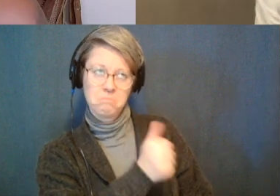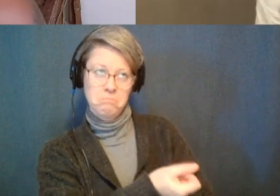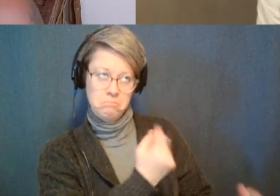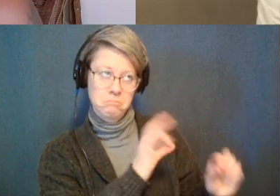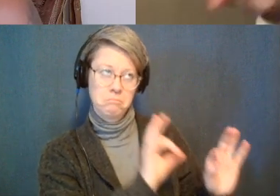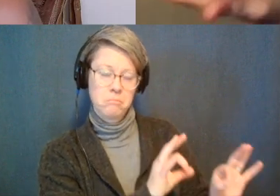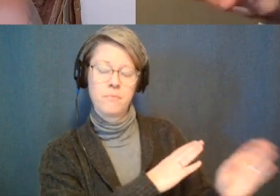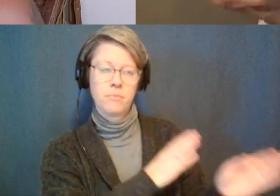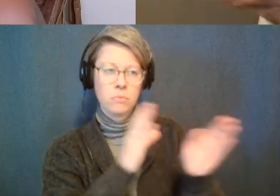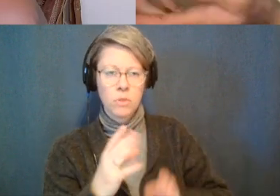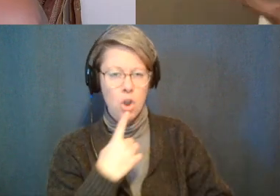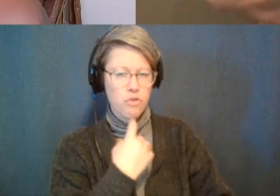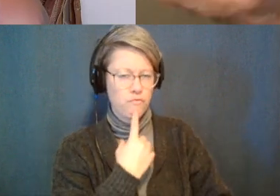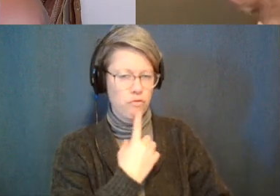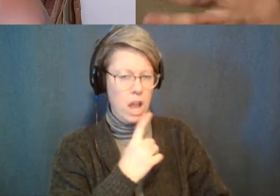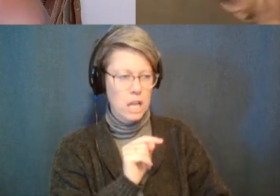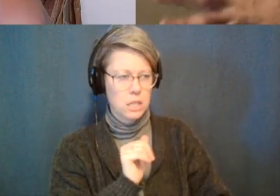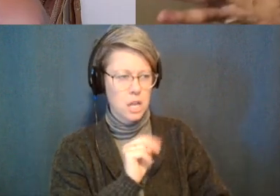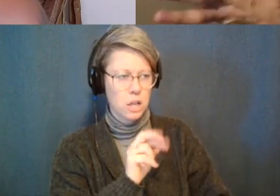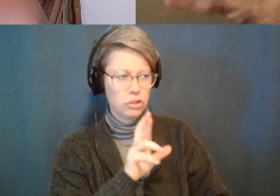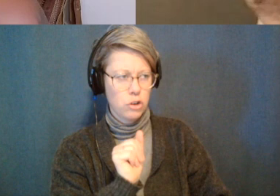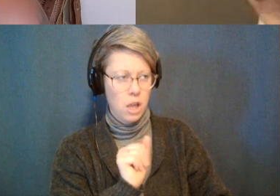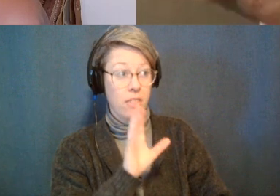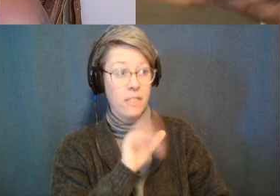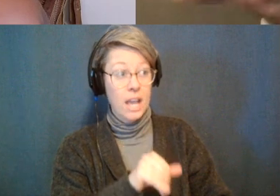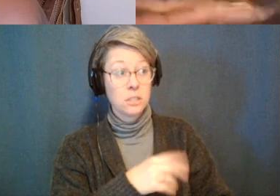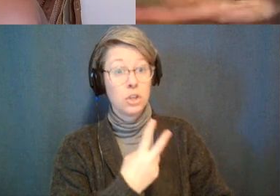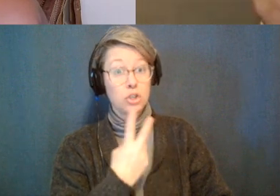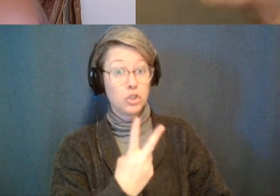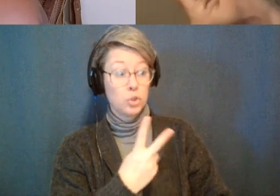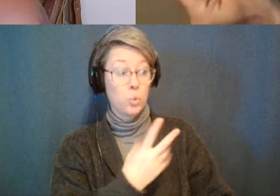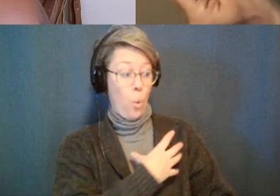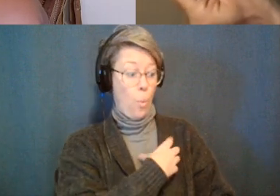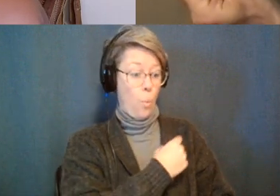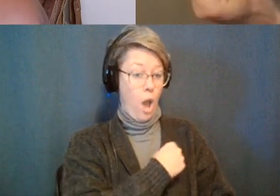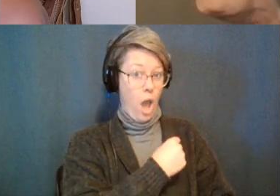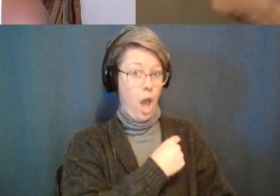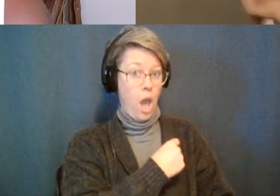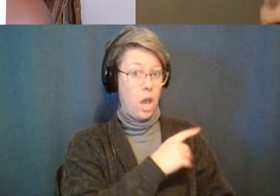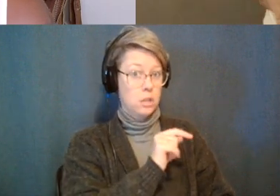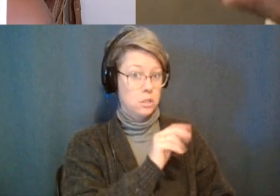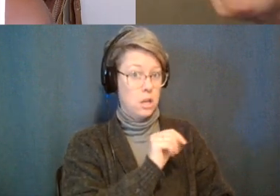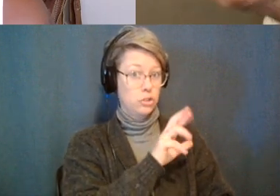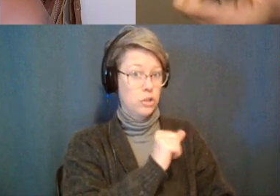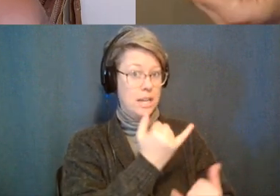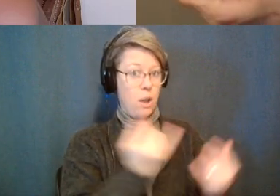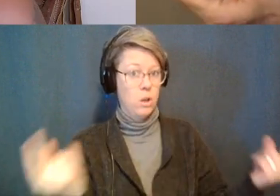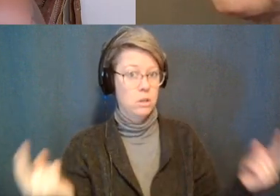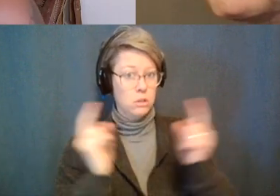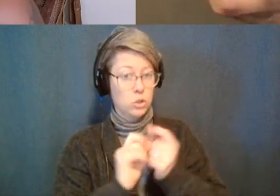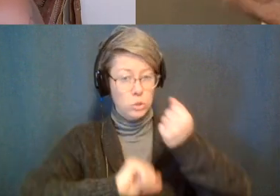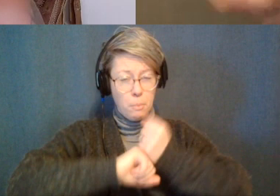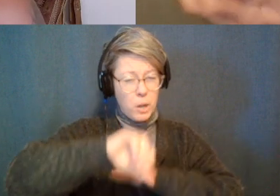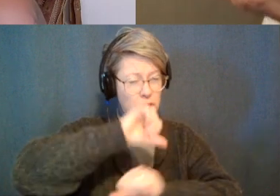when two people do what we just described on their own and now they're coming together to support each other